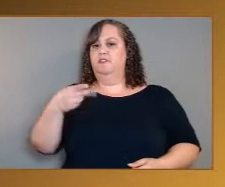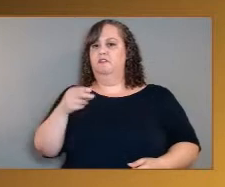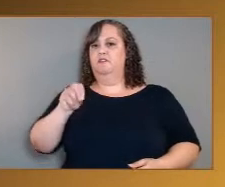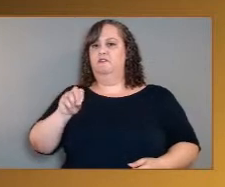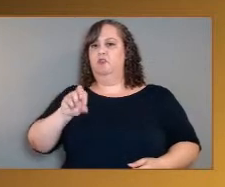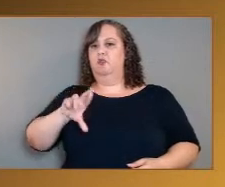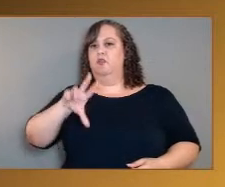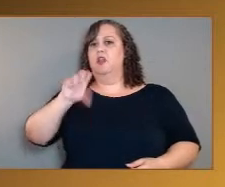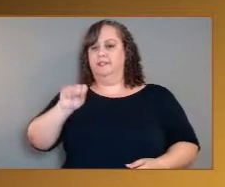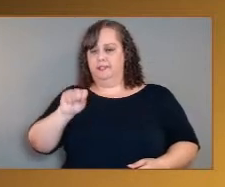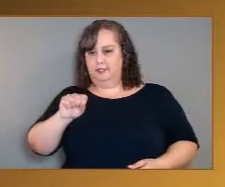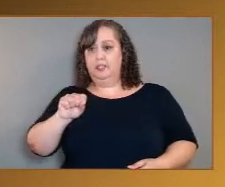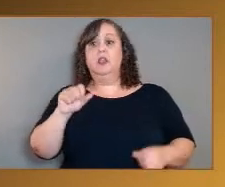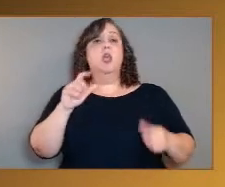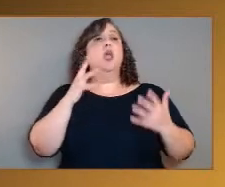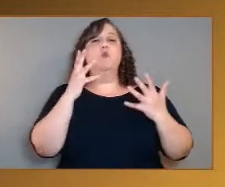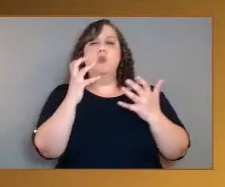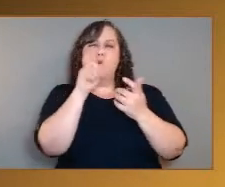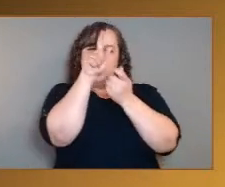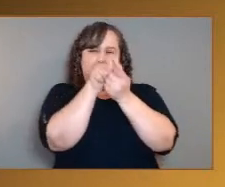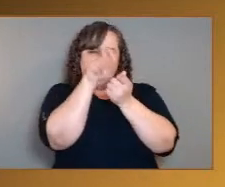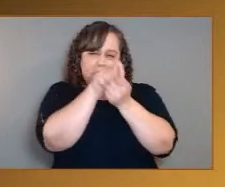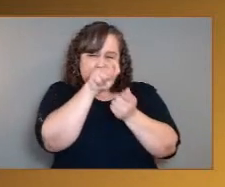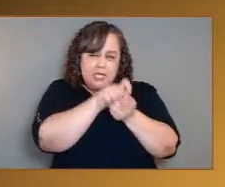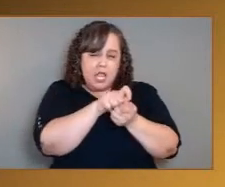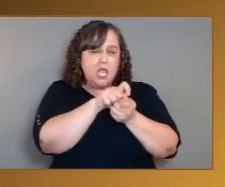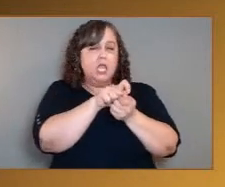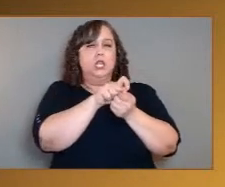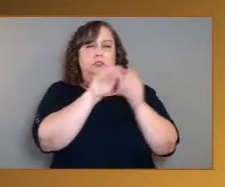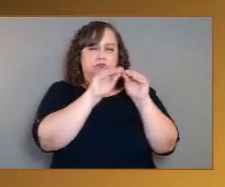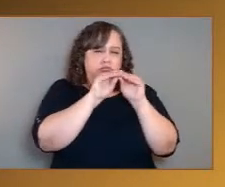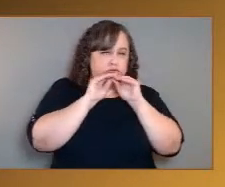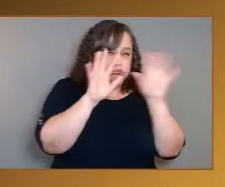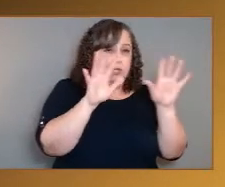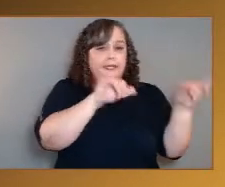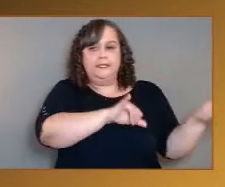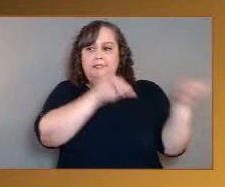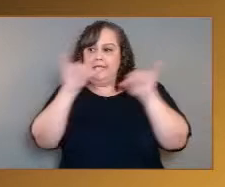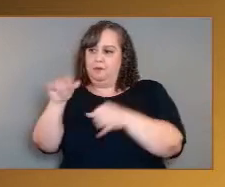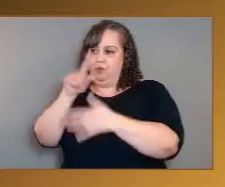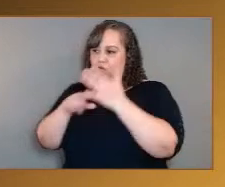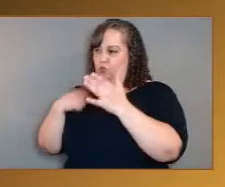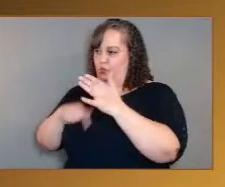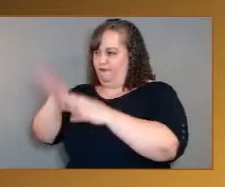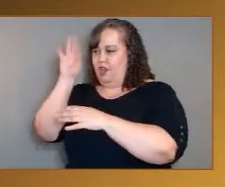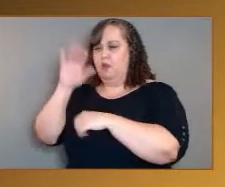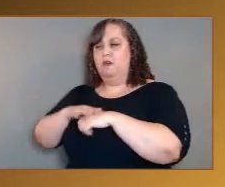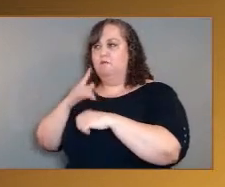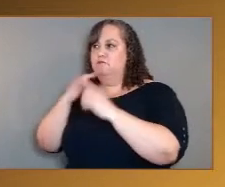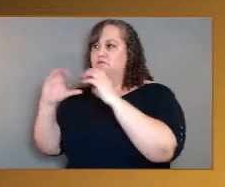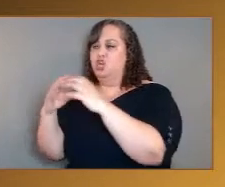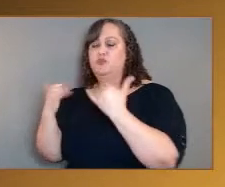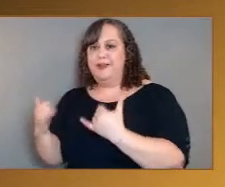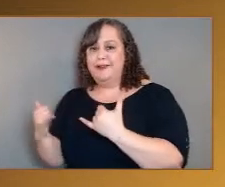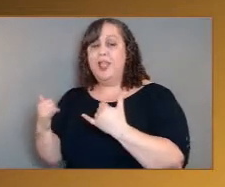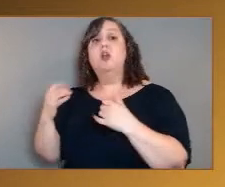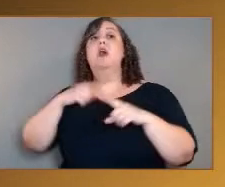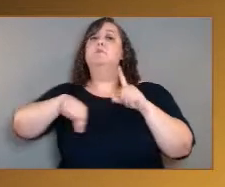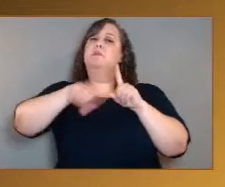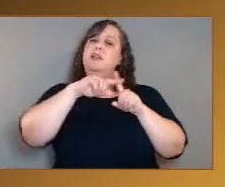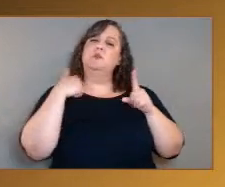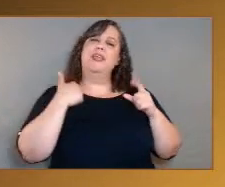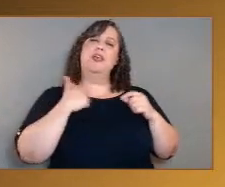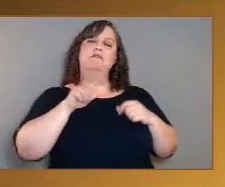the measurements being made on Mars now with our instrument. We also have an instrument that's a very special one that uses lasers and scattering that